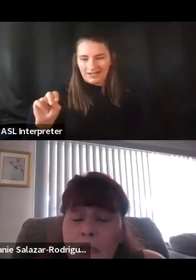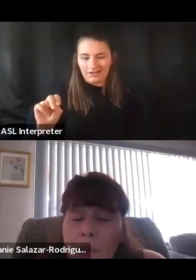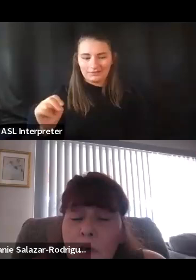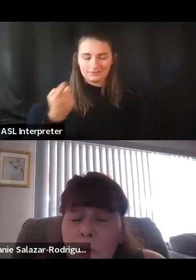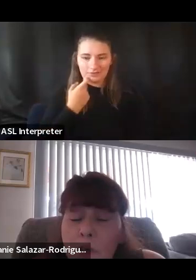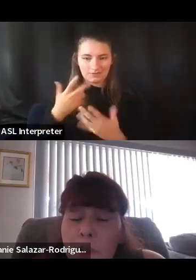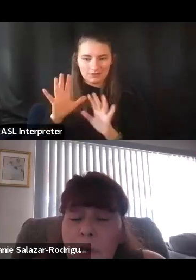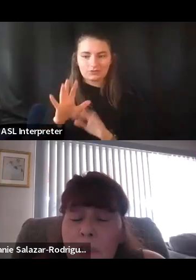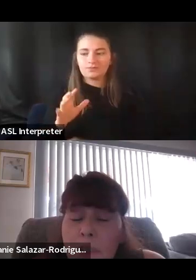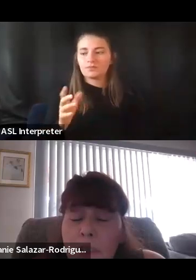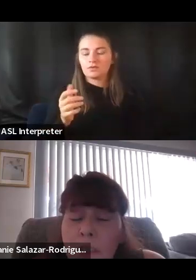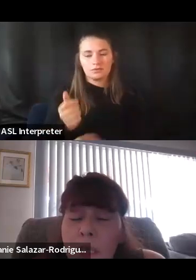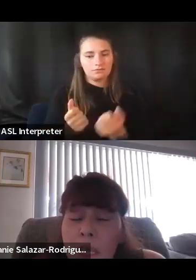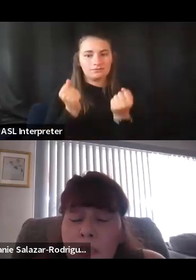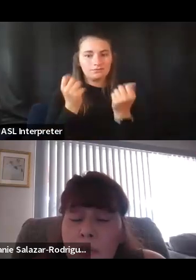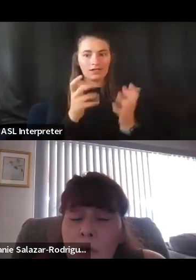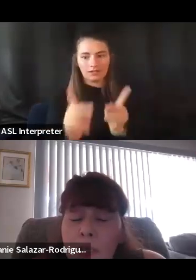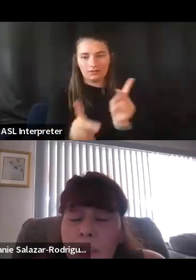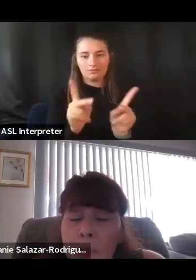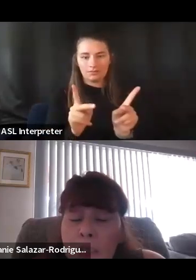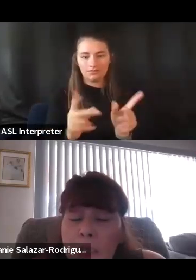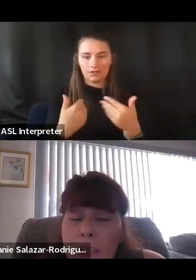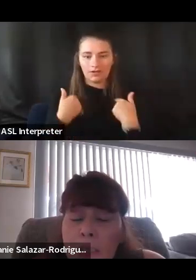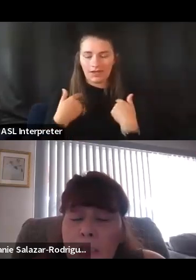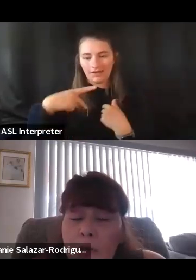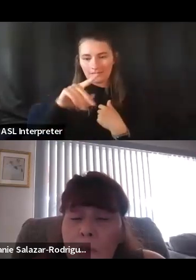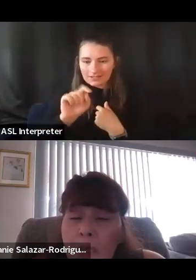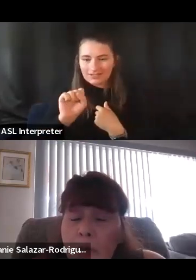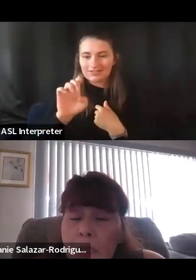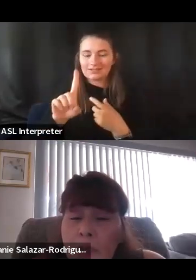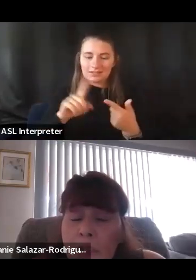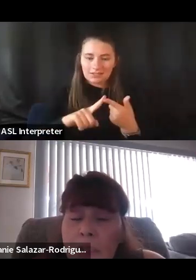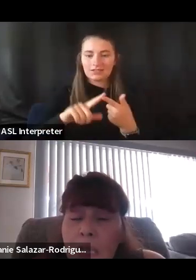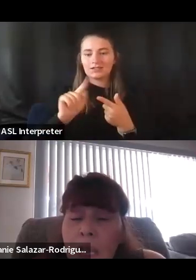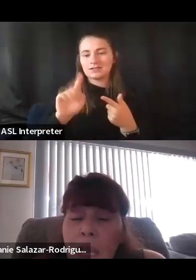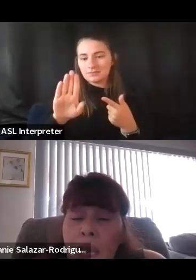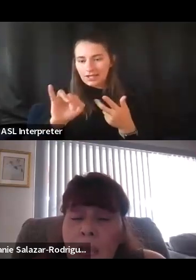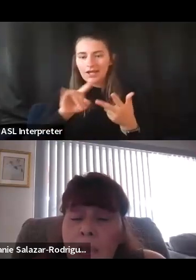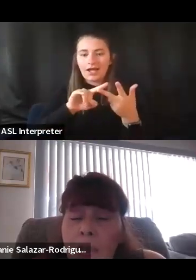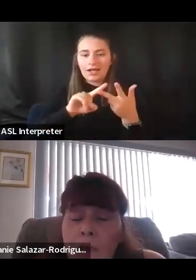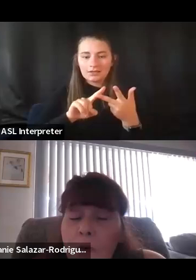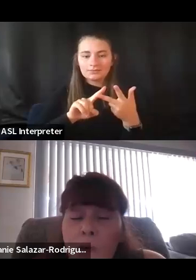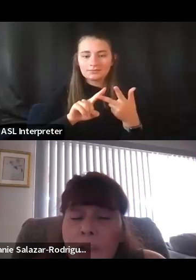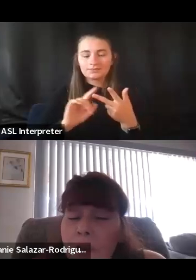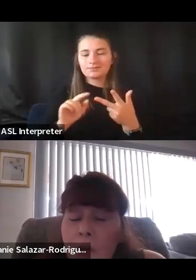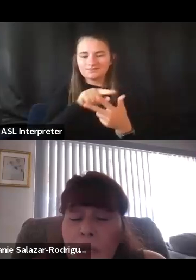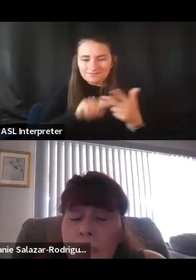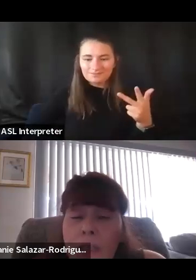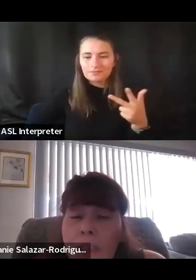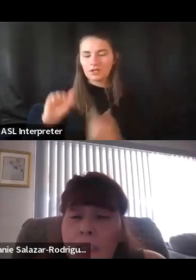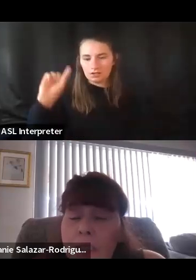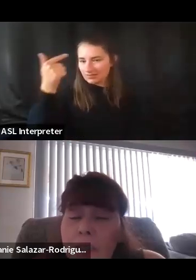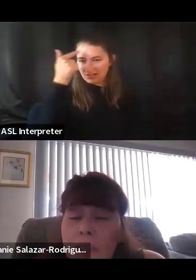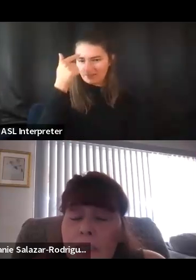many of them were experiencing agent orange, PTSD, traumatic brain injuries, and the government was not